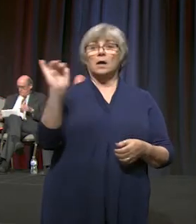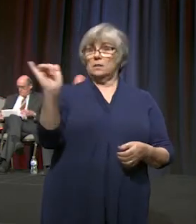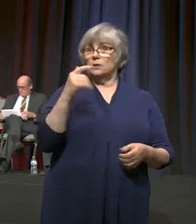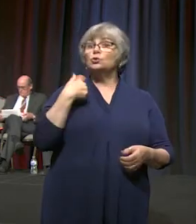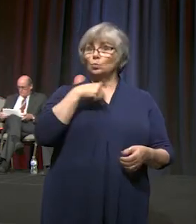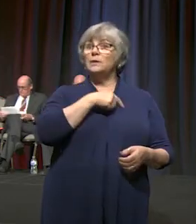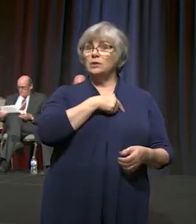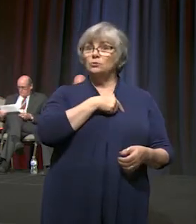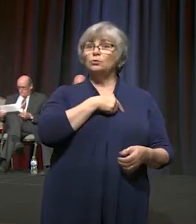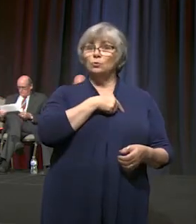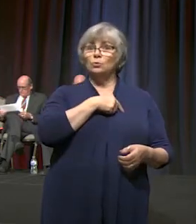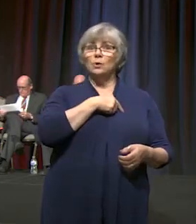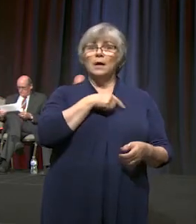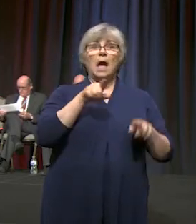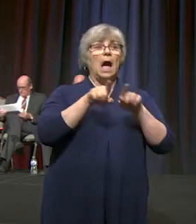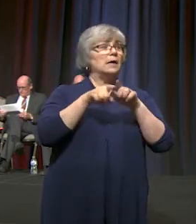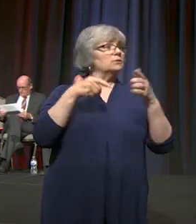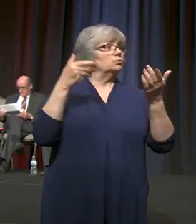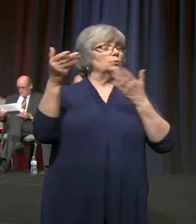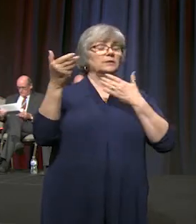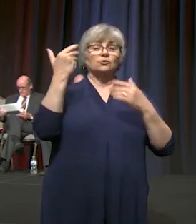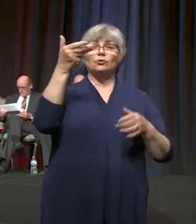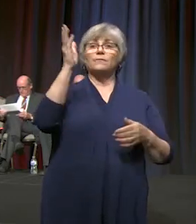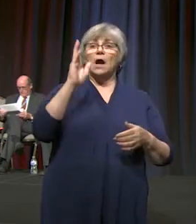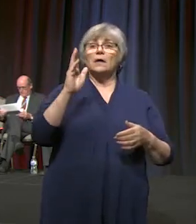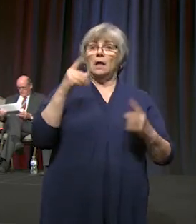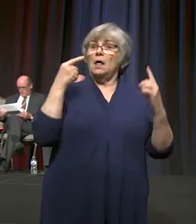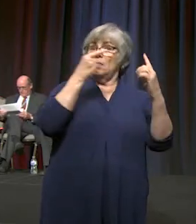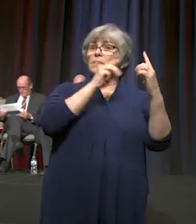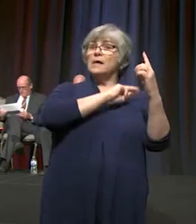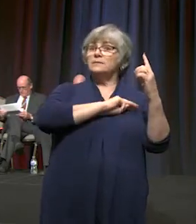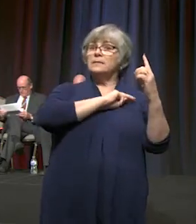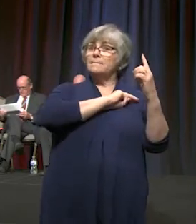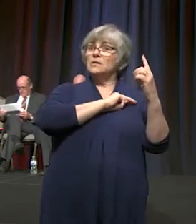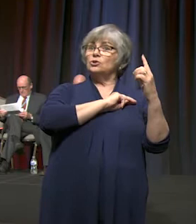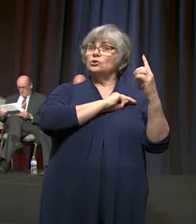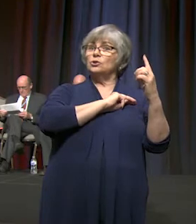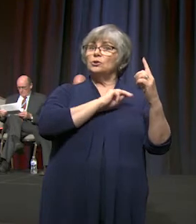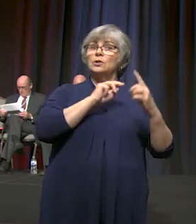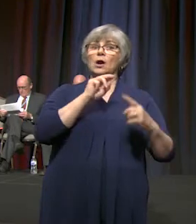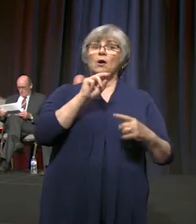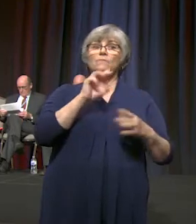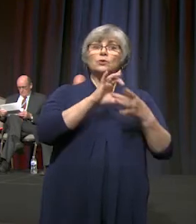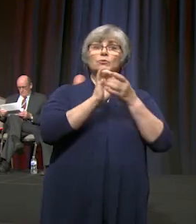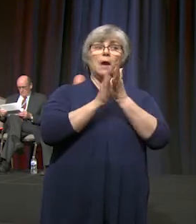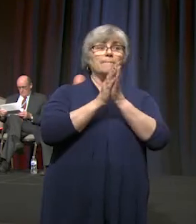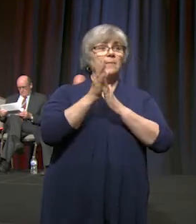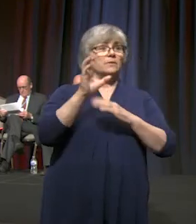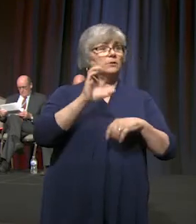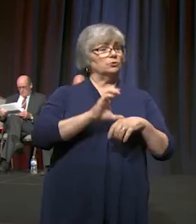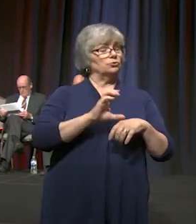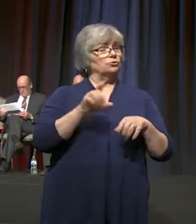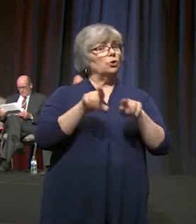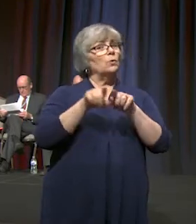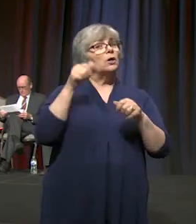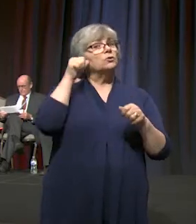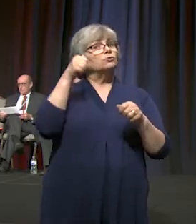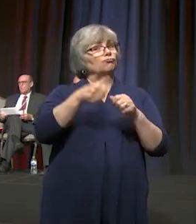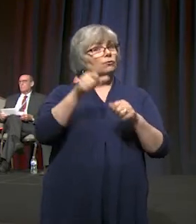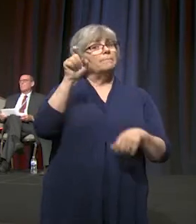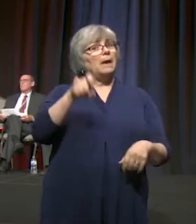as we serve God. That is the mission of the United Methodist Church. We also need to remember